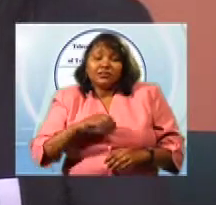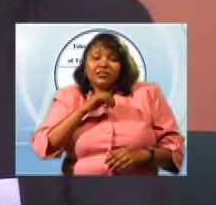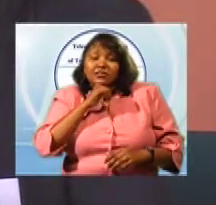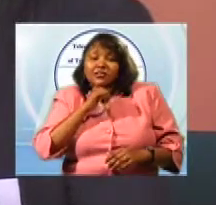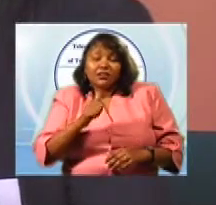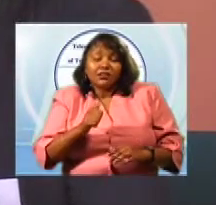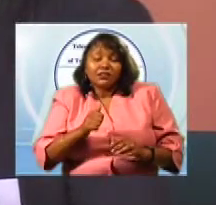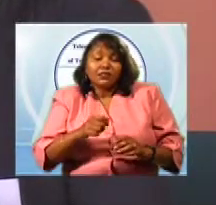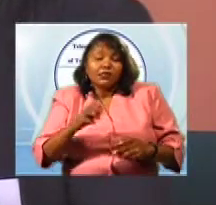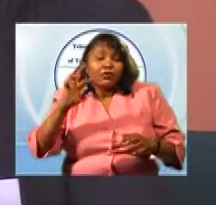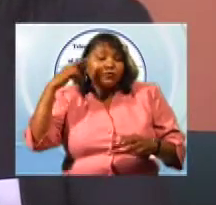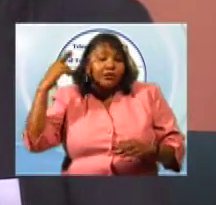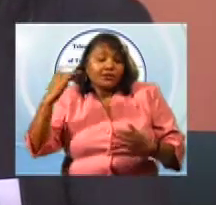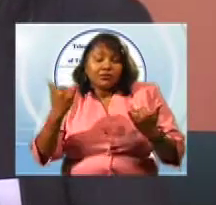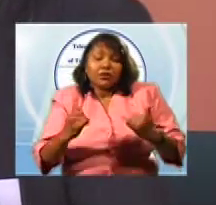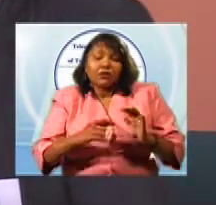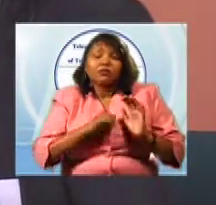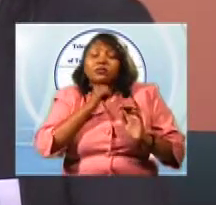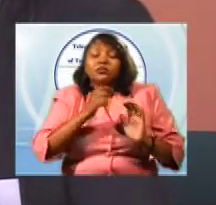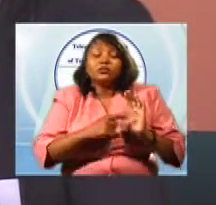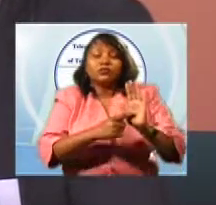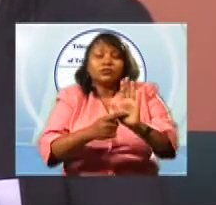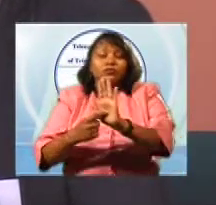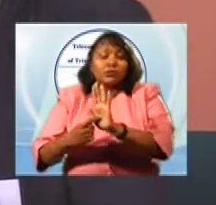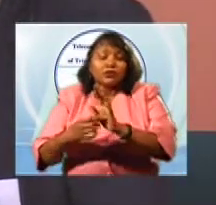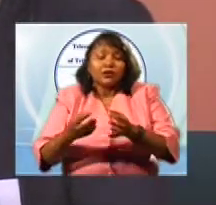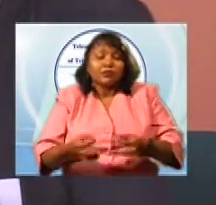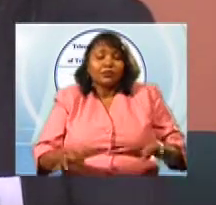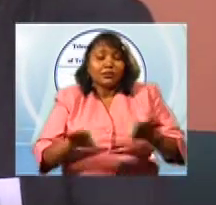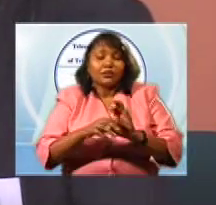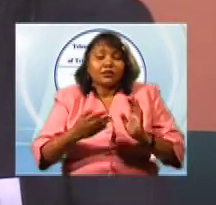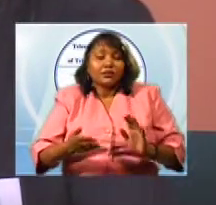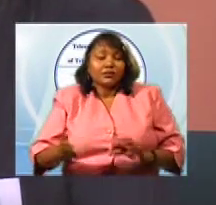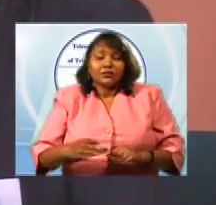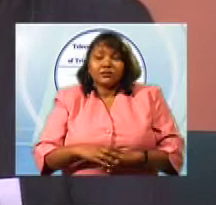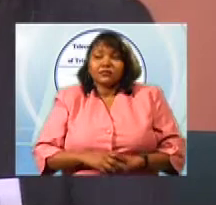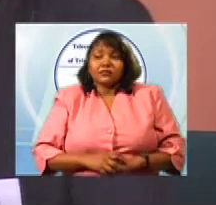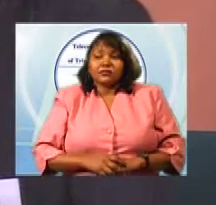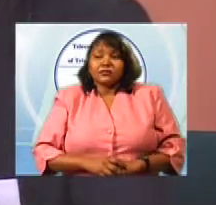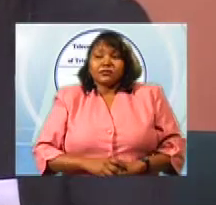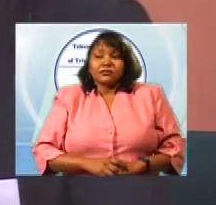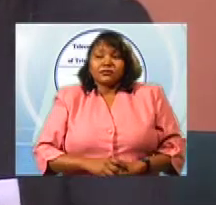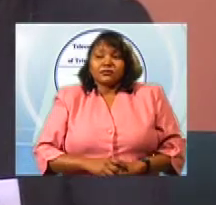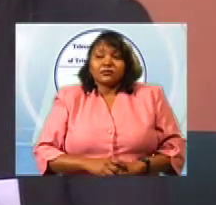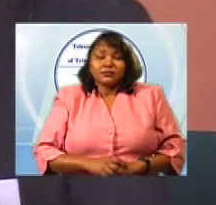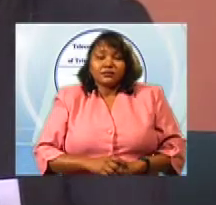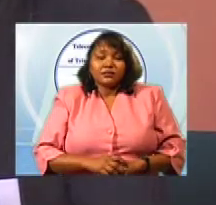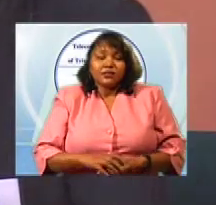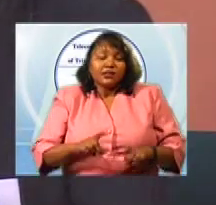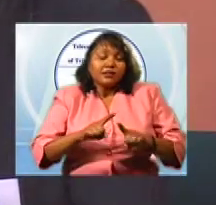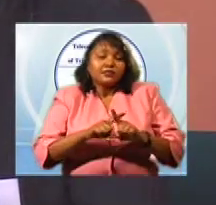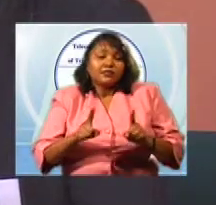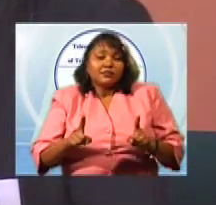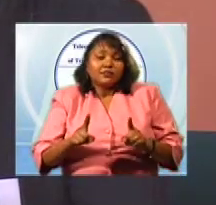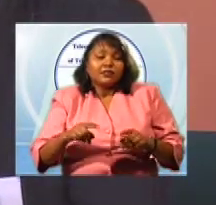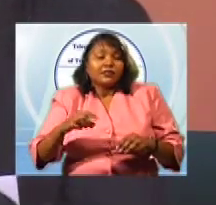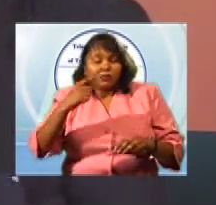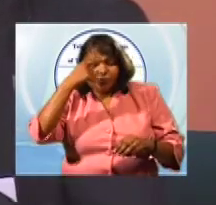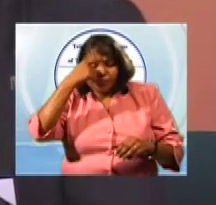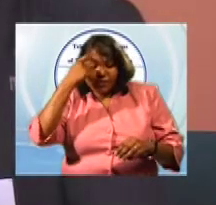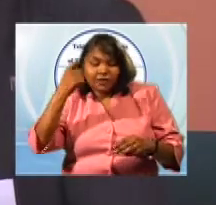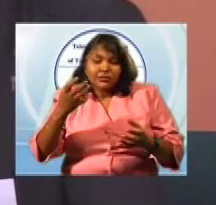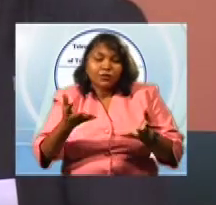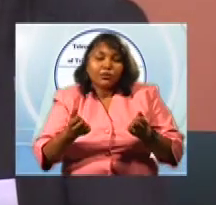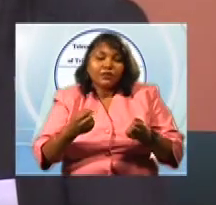cover these things when they think it's important to the general public? It's, you know, the corporate and commercial concern. We've